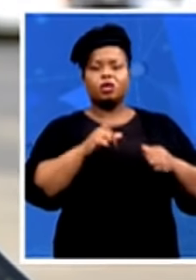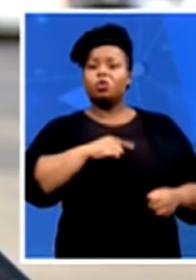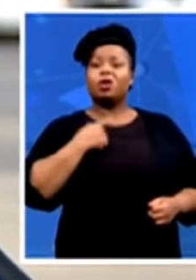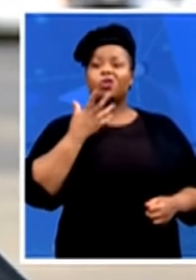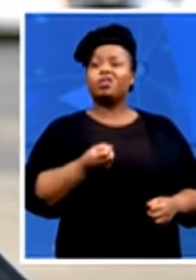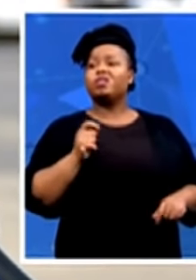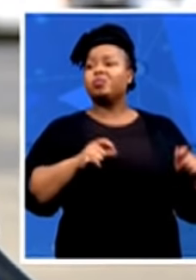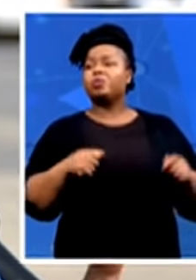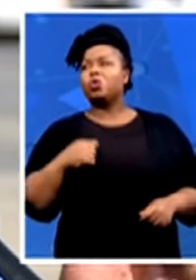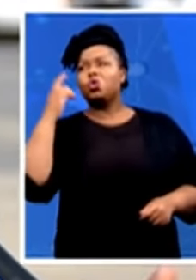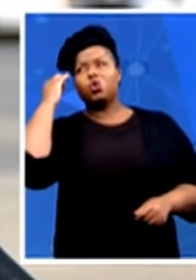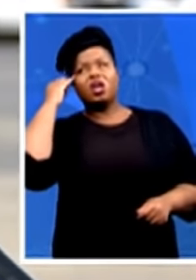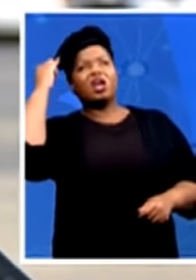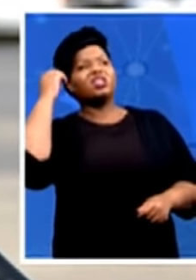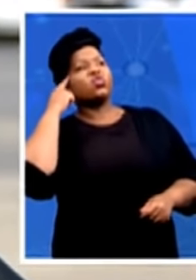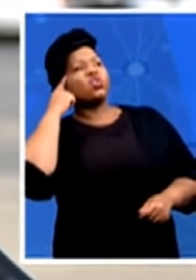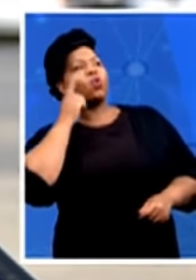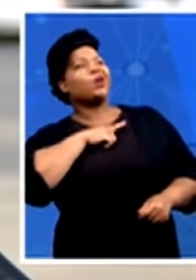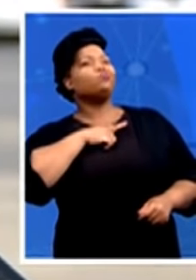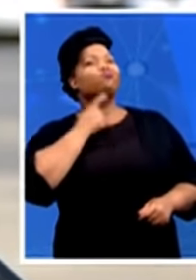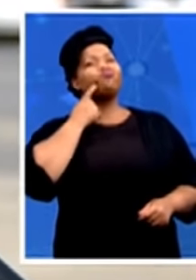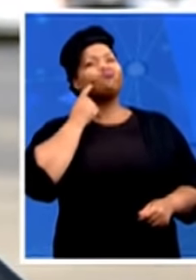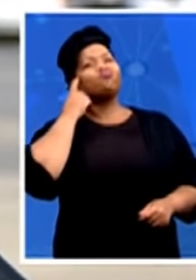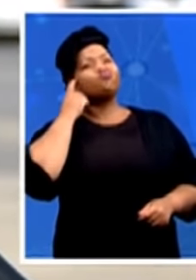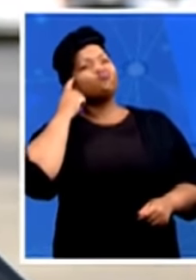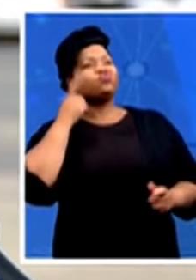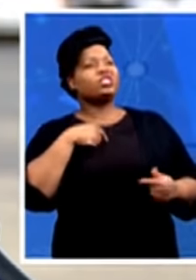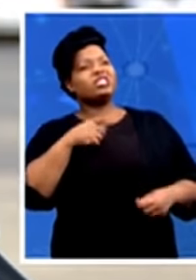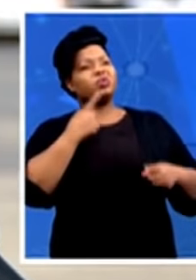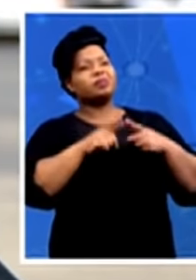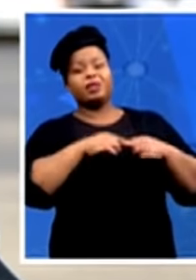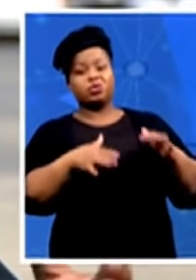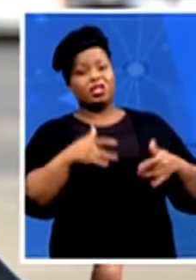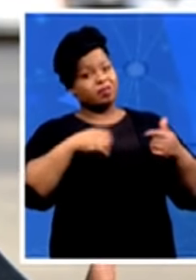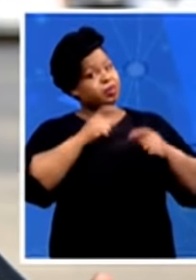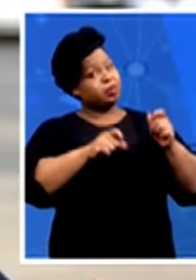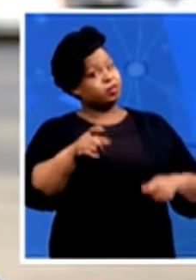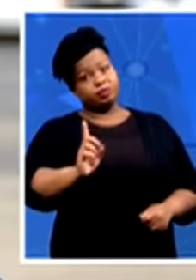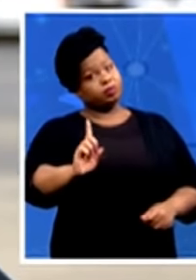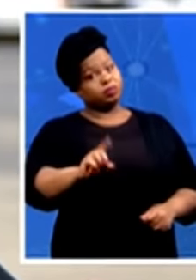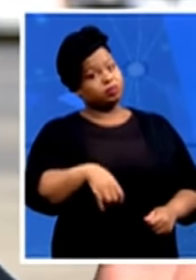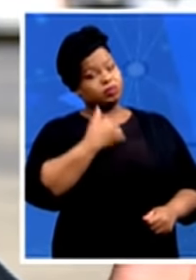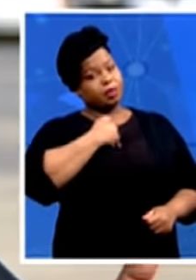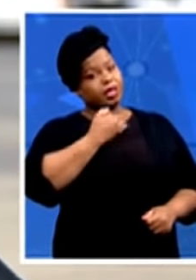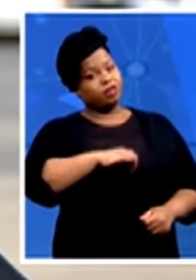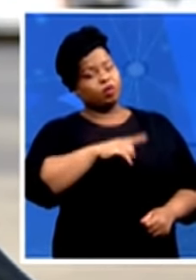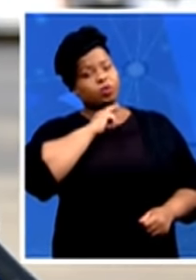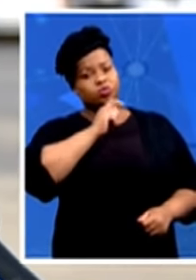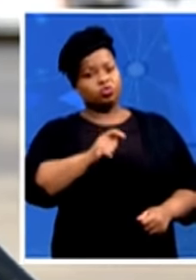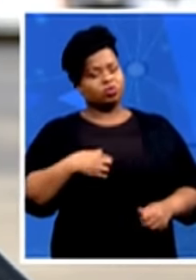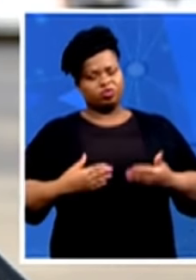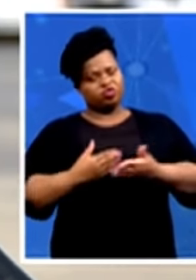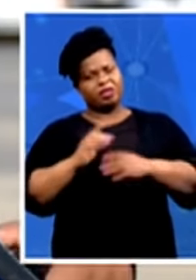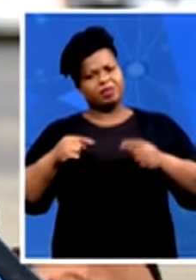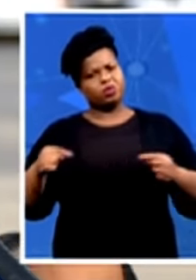they decide to do this, they can play with people's life. It's very painful. And they don't think they have a right to decide what people must do, what they